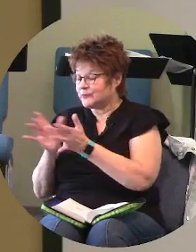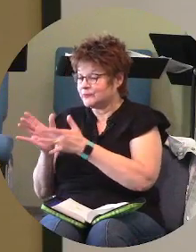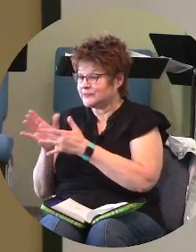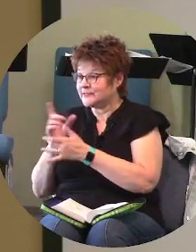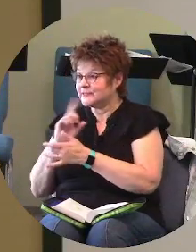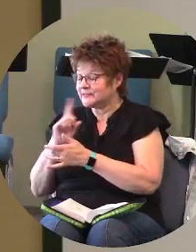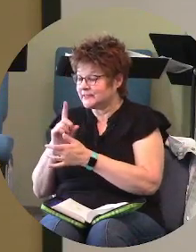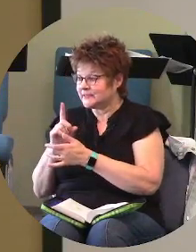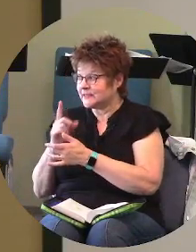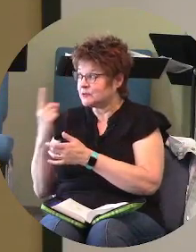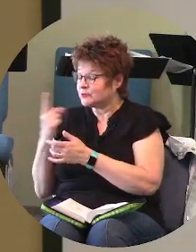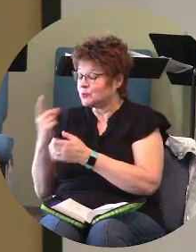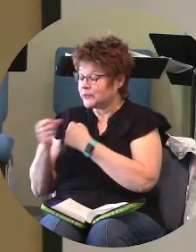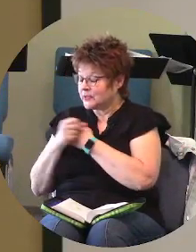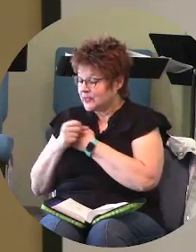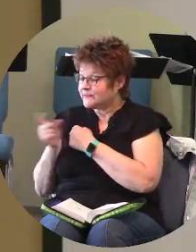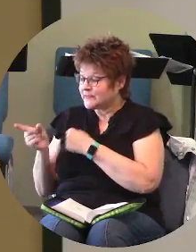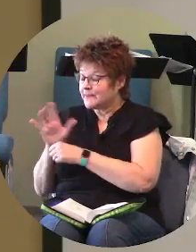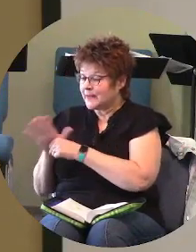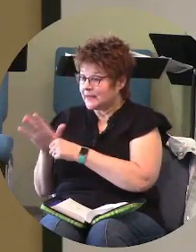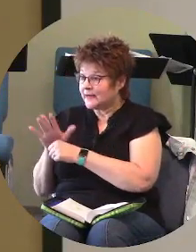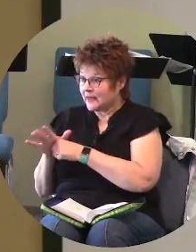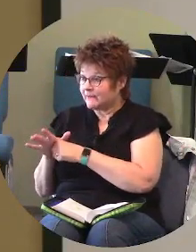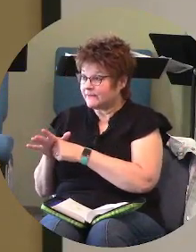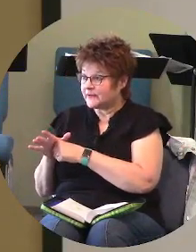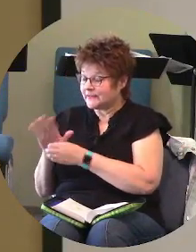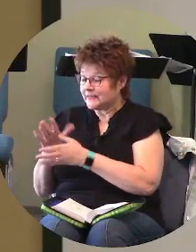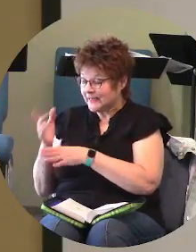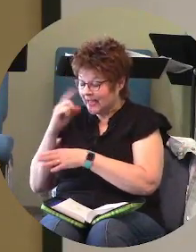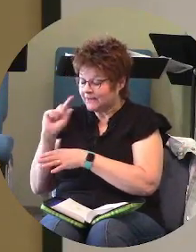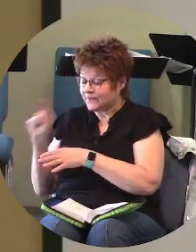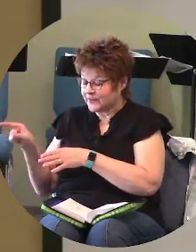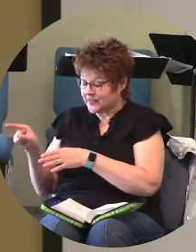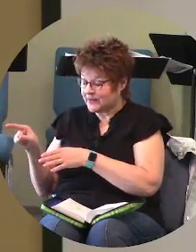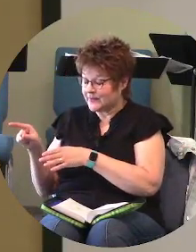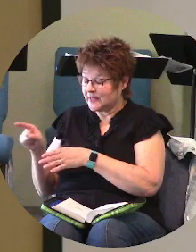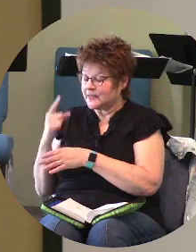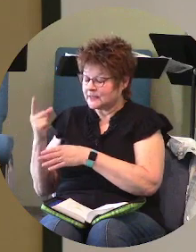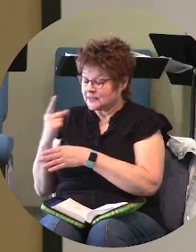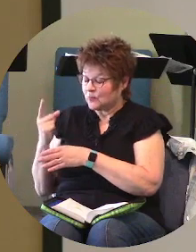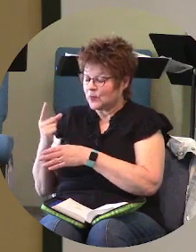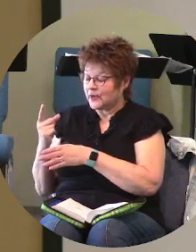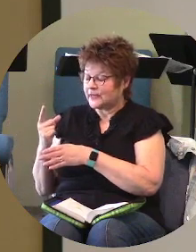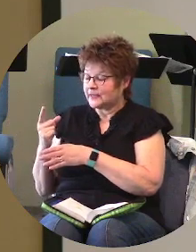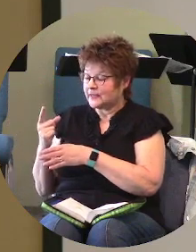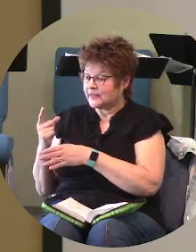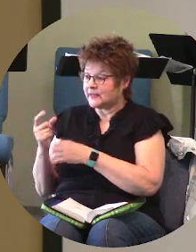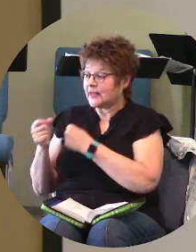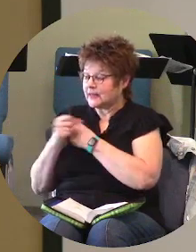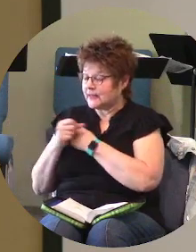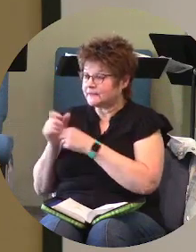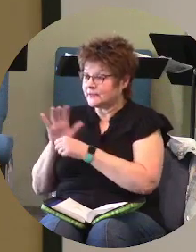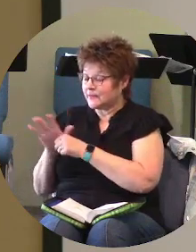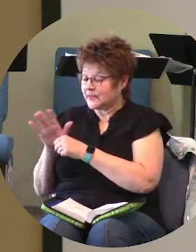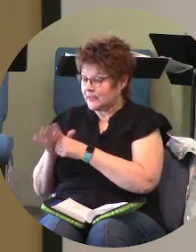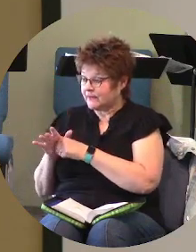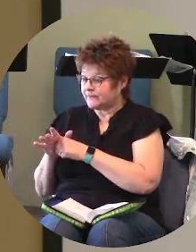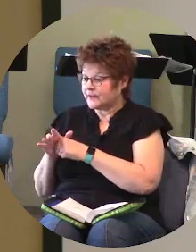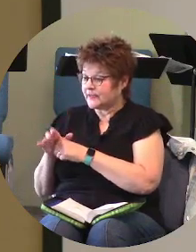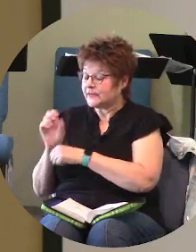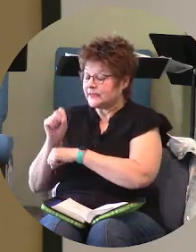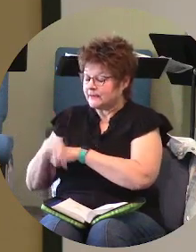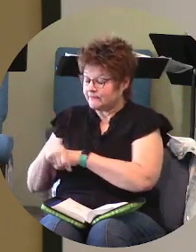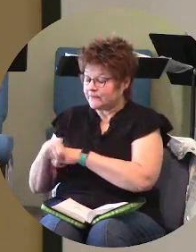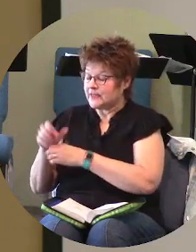to die for them there's someone who loves them enough to to defeat death and and and be risen from the grave from the